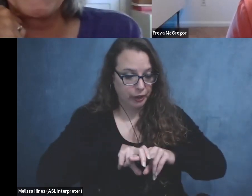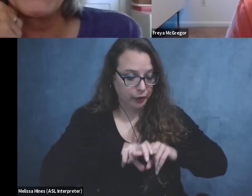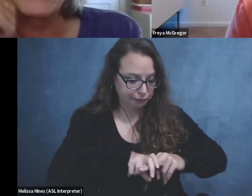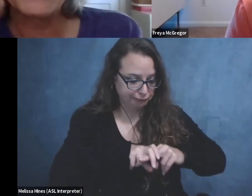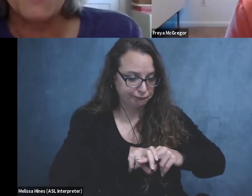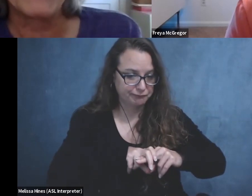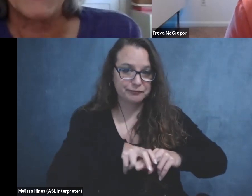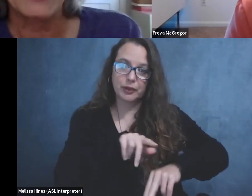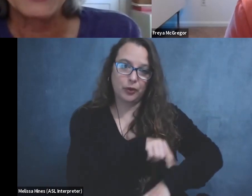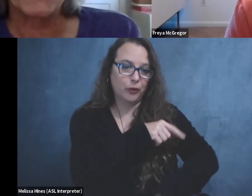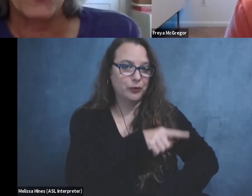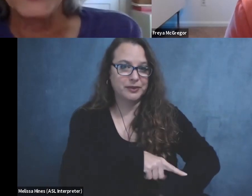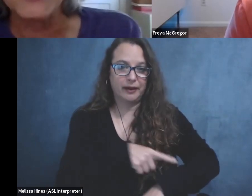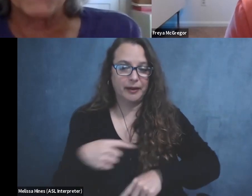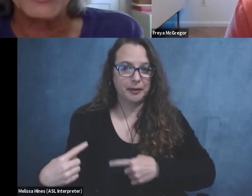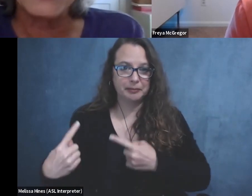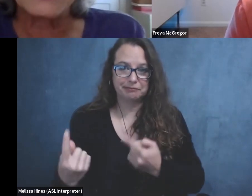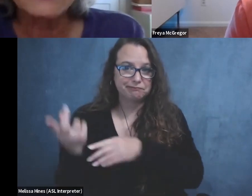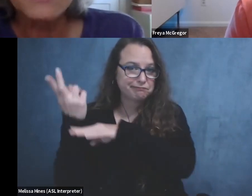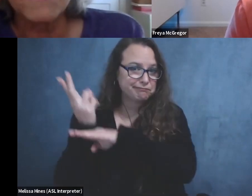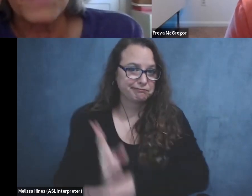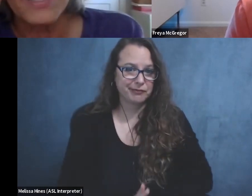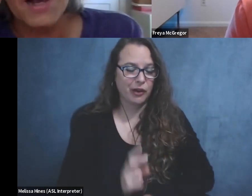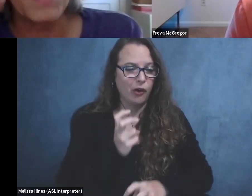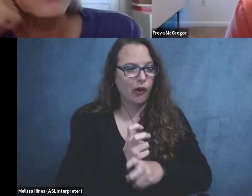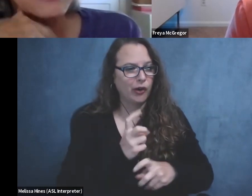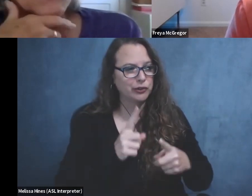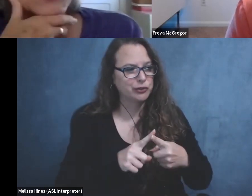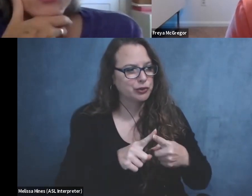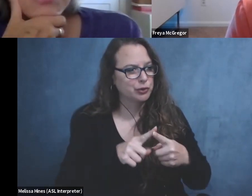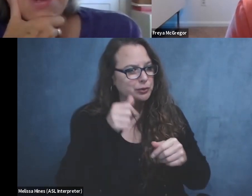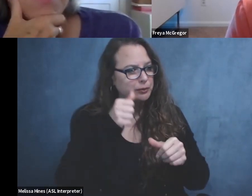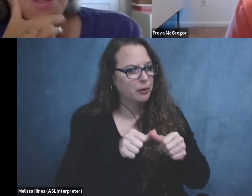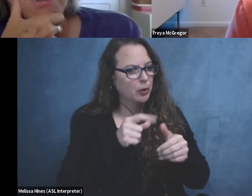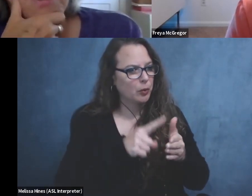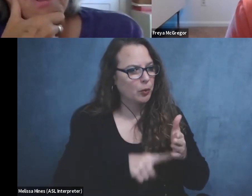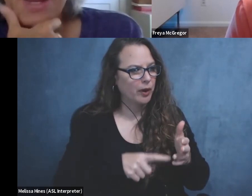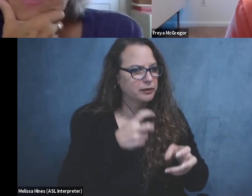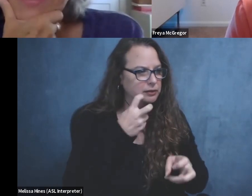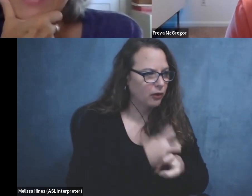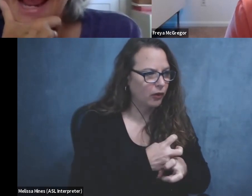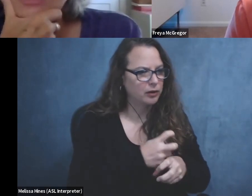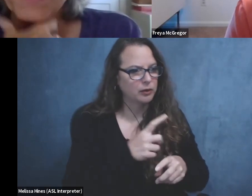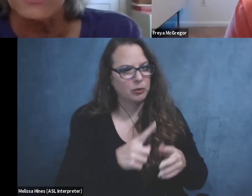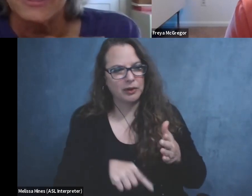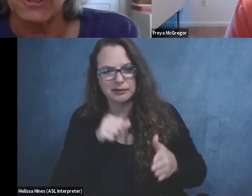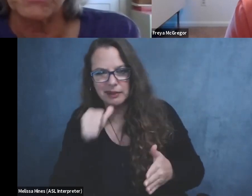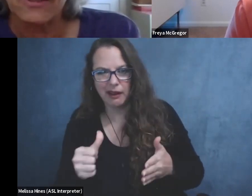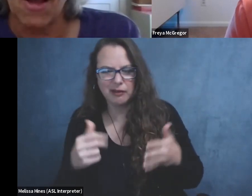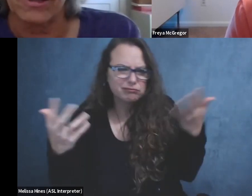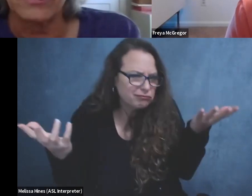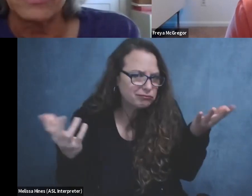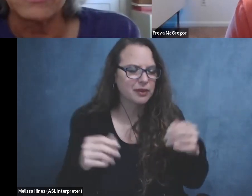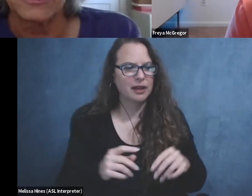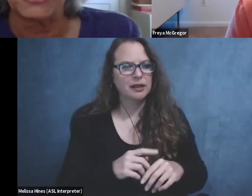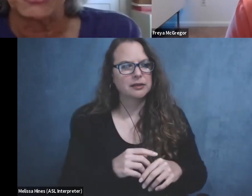to really stop and recognize what is and what isn't. But, um, I guess I would just say that everything takes me a little